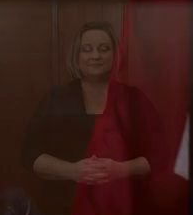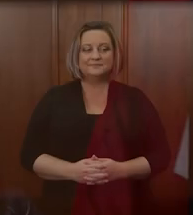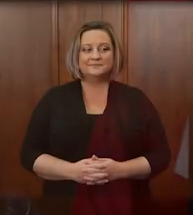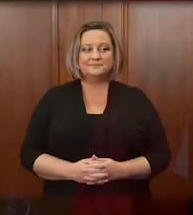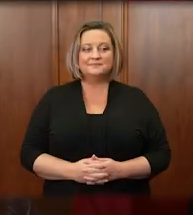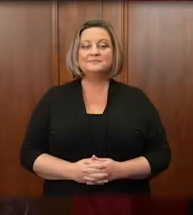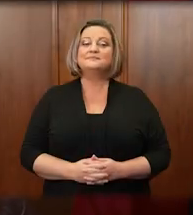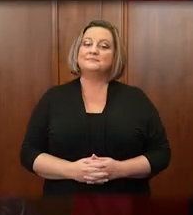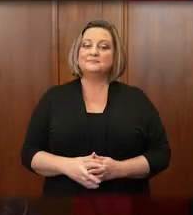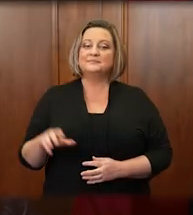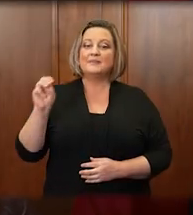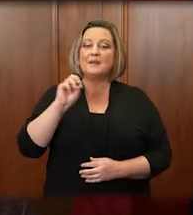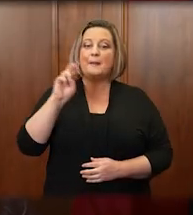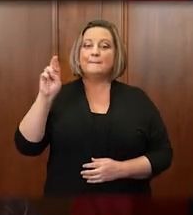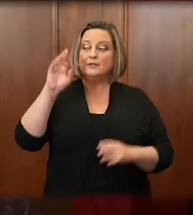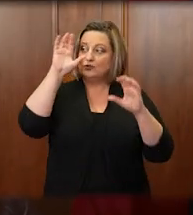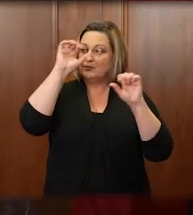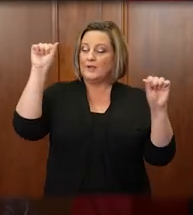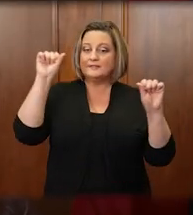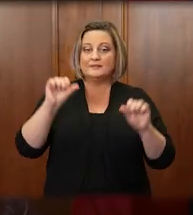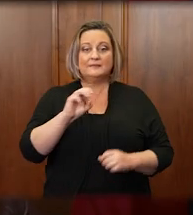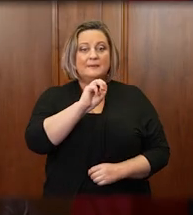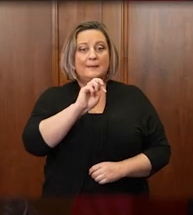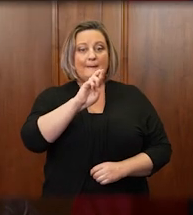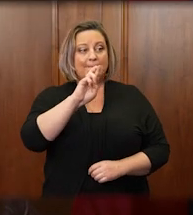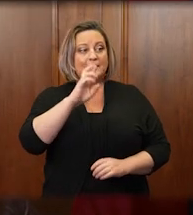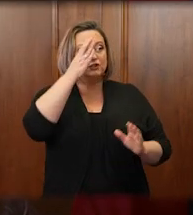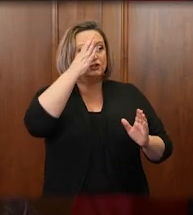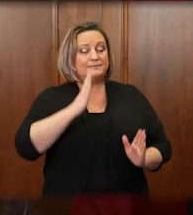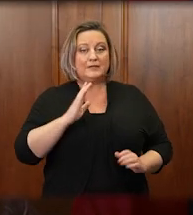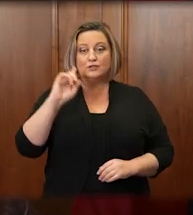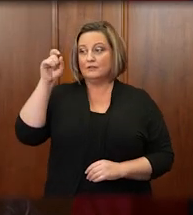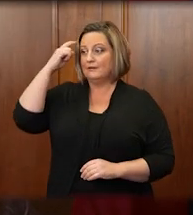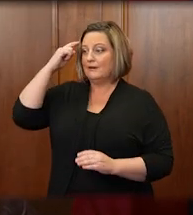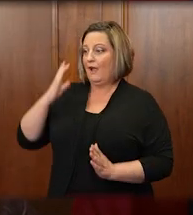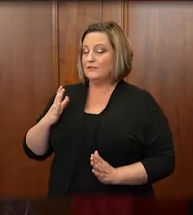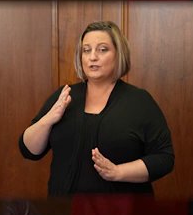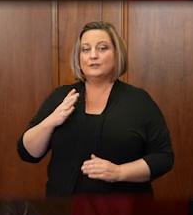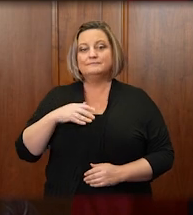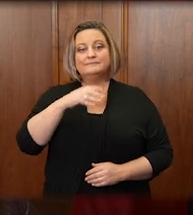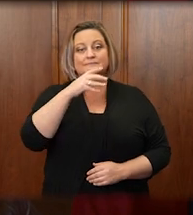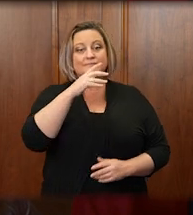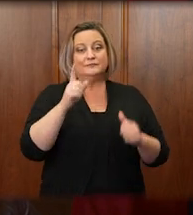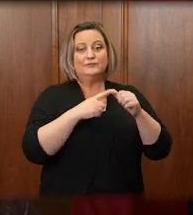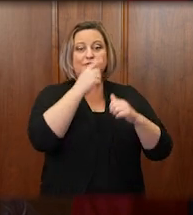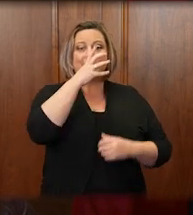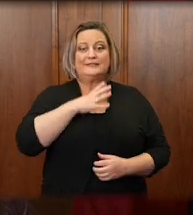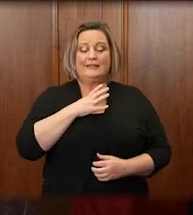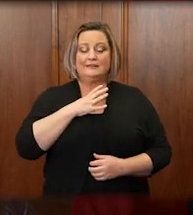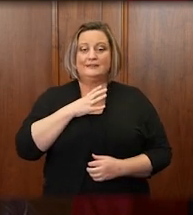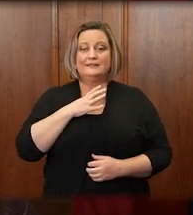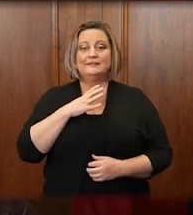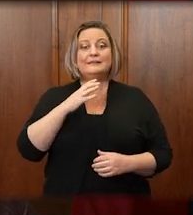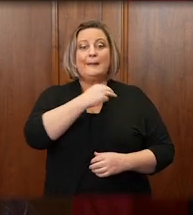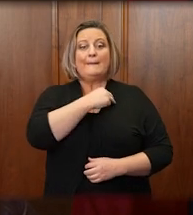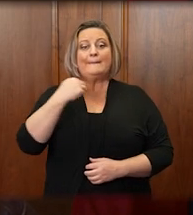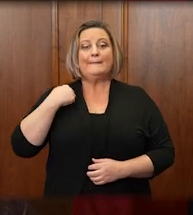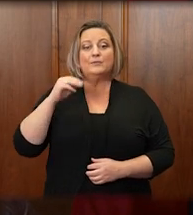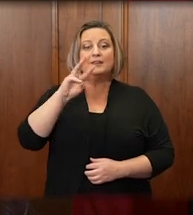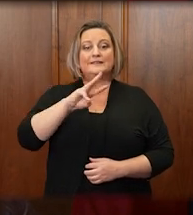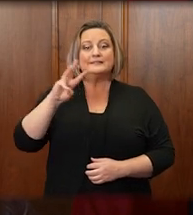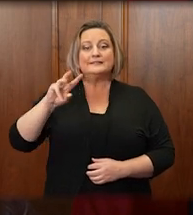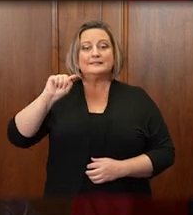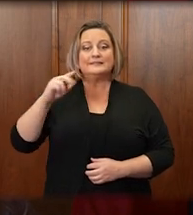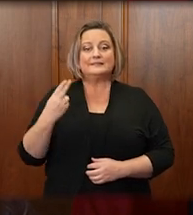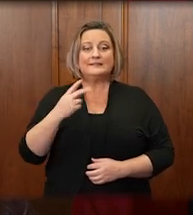Mr. President, Mr. Speaker, Governor and Madam First Lady, members of the 66th Legislature,